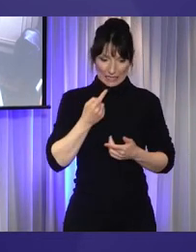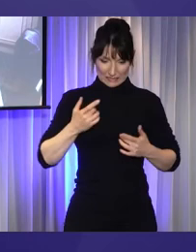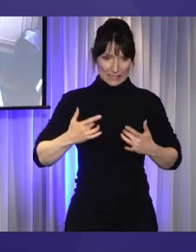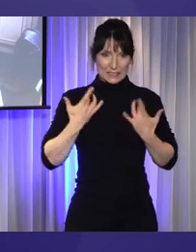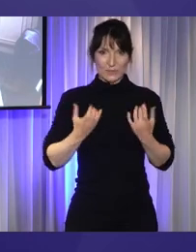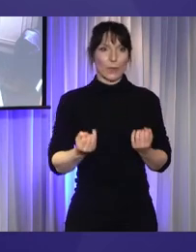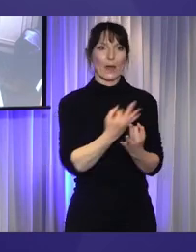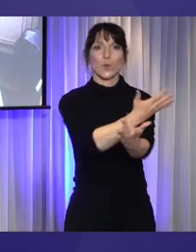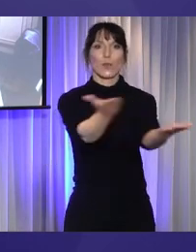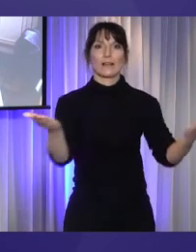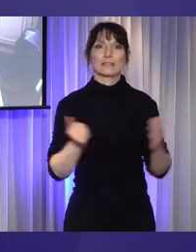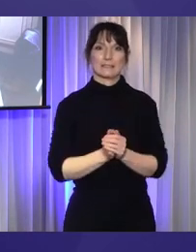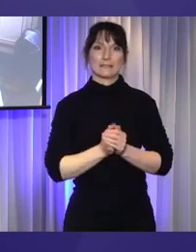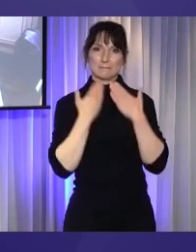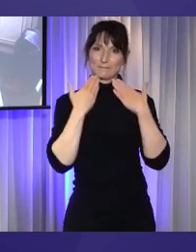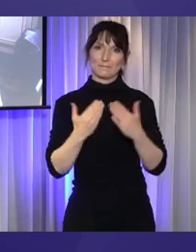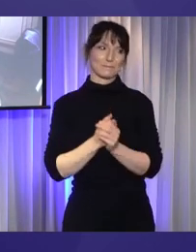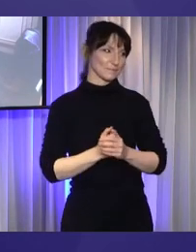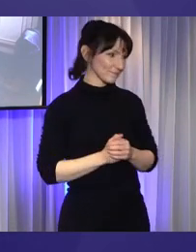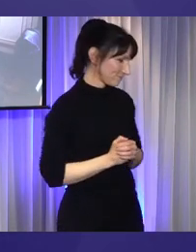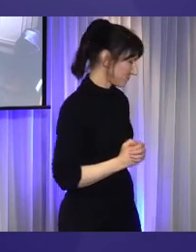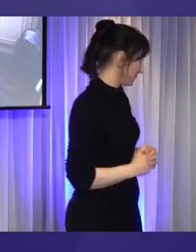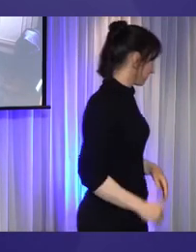Thank you. Thank you